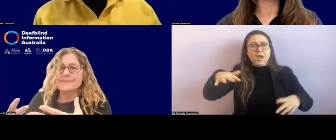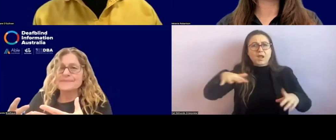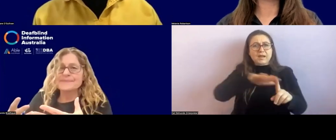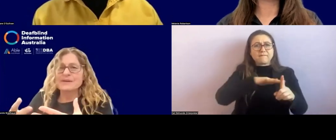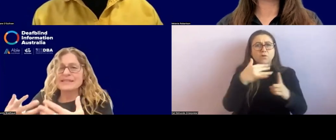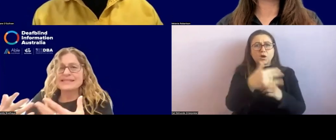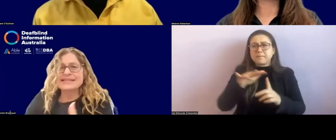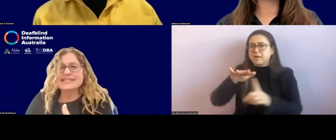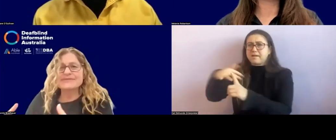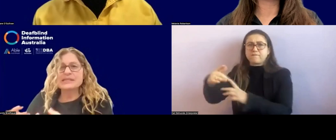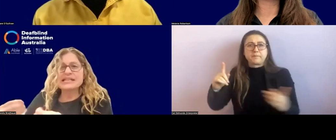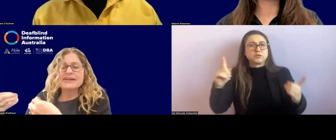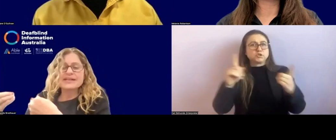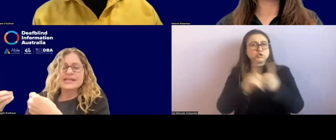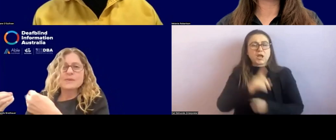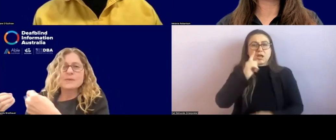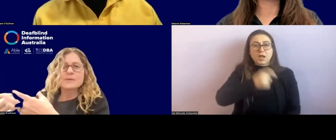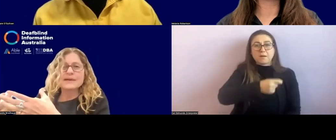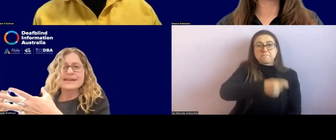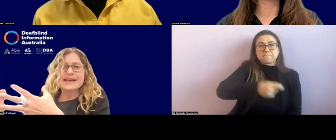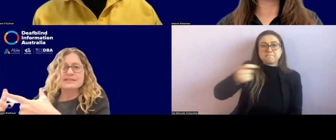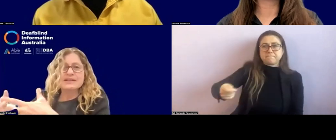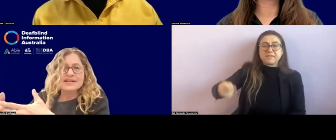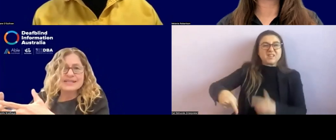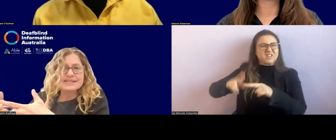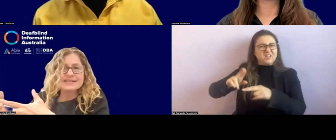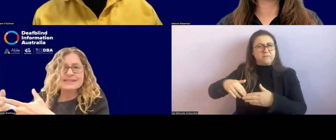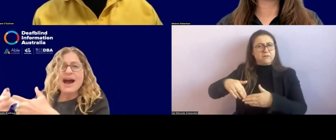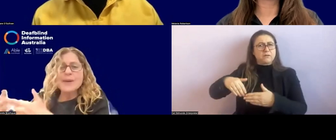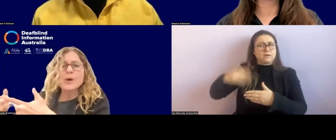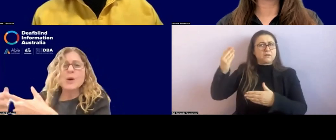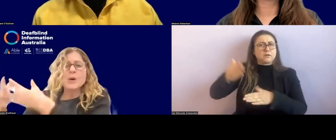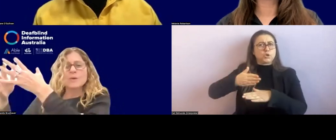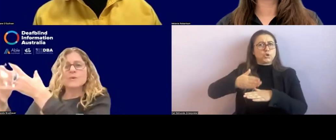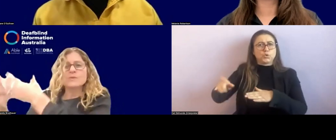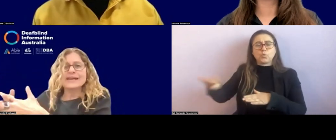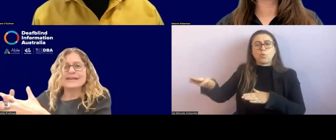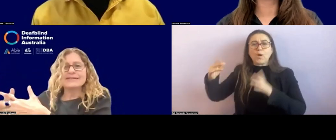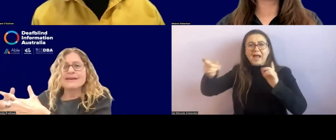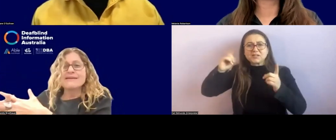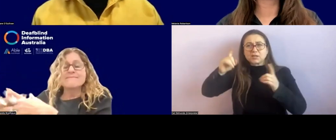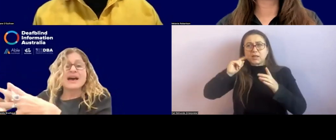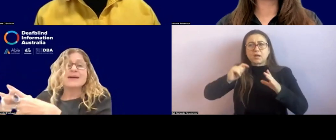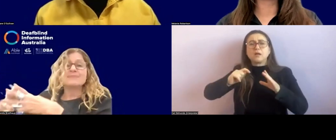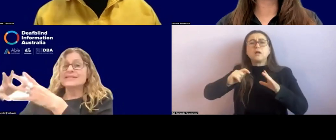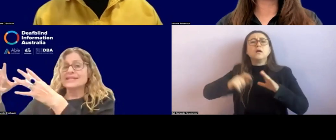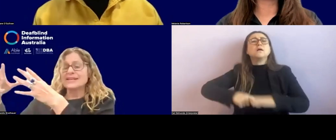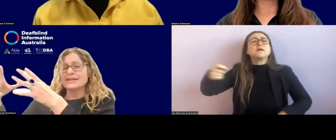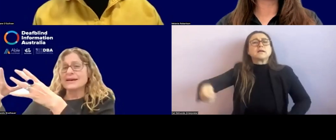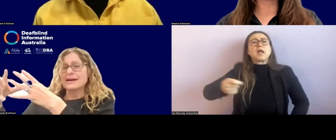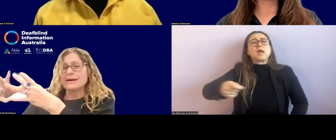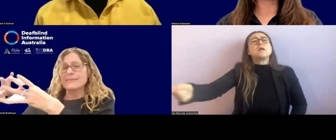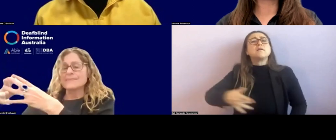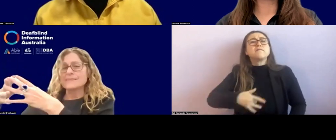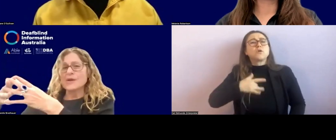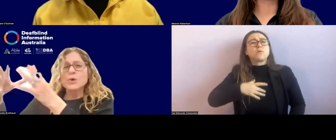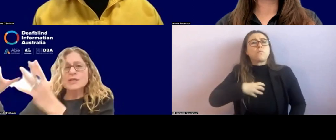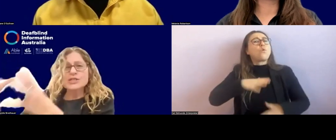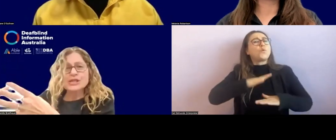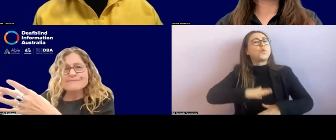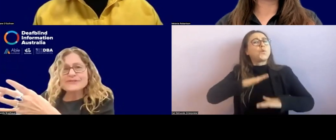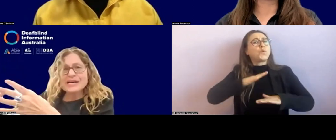um, when there's less familiarity or when anxiety's up or when perhaps the, um,